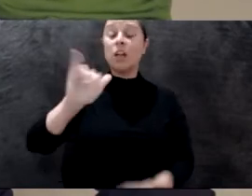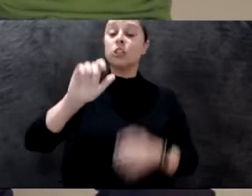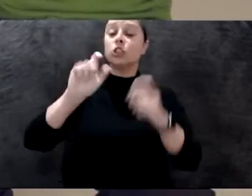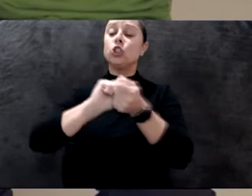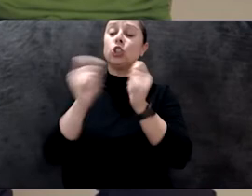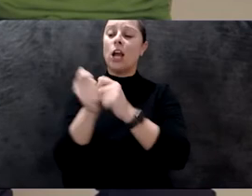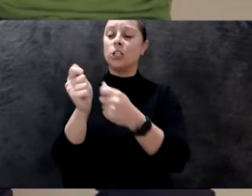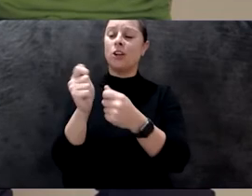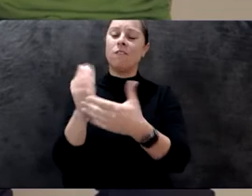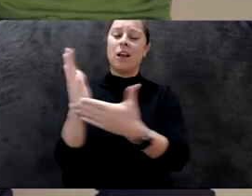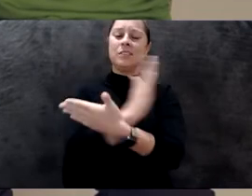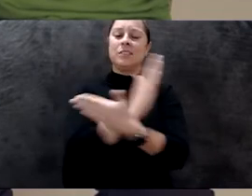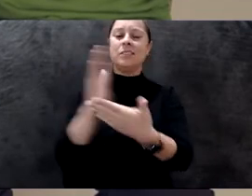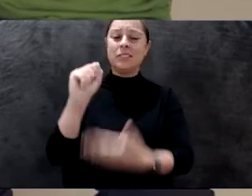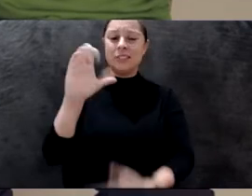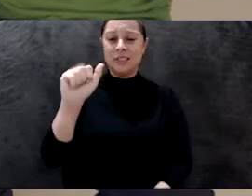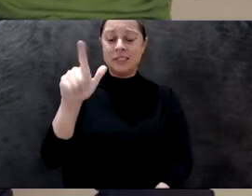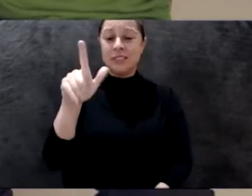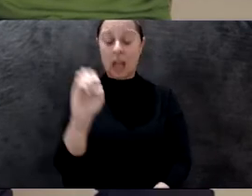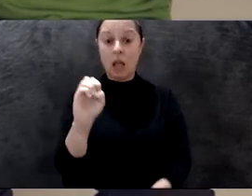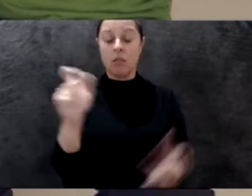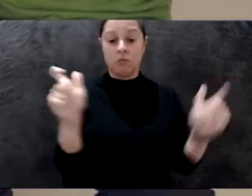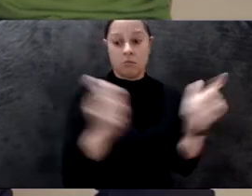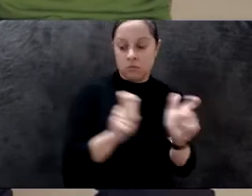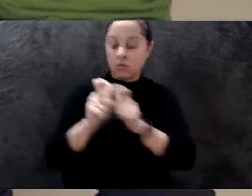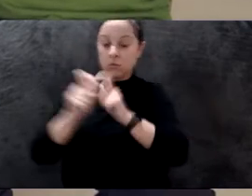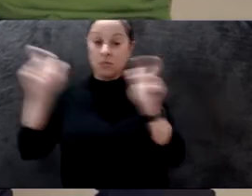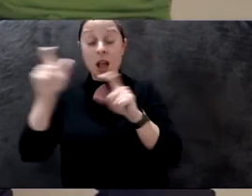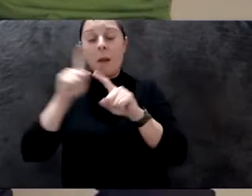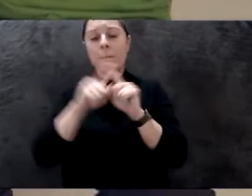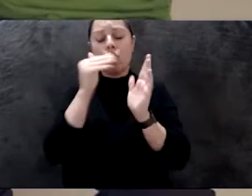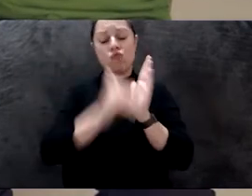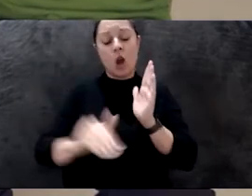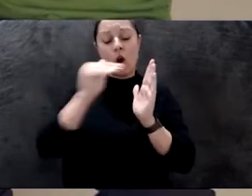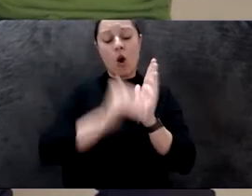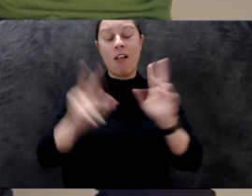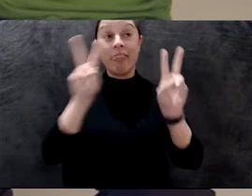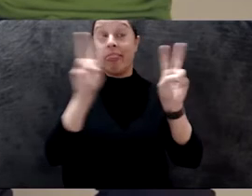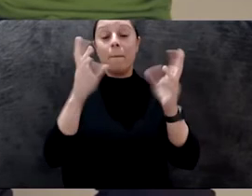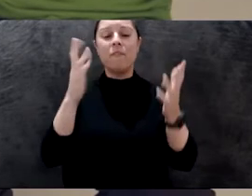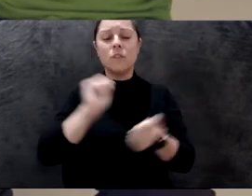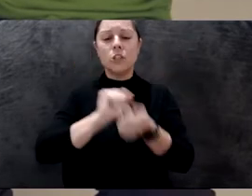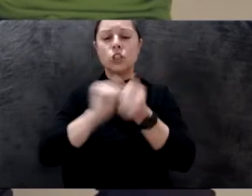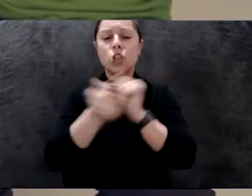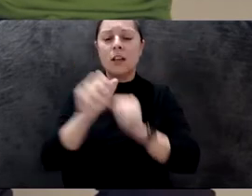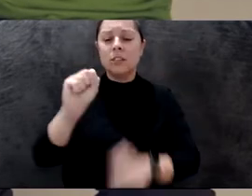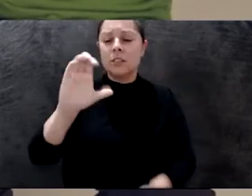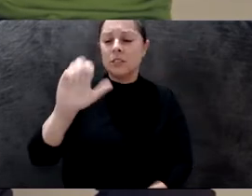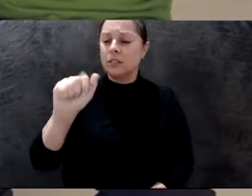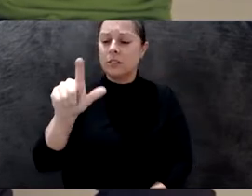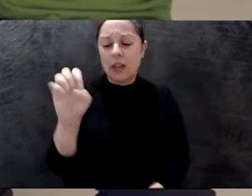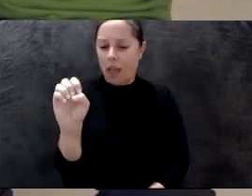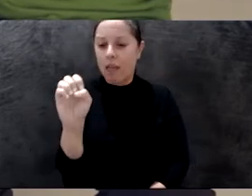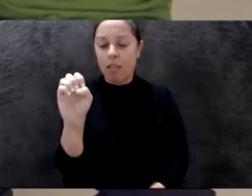exhibition. I wanted to ask you about that recurrent theme of changing scale. Because you once told me that actually, that is